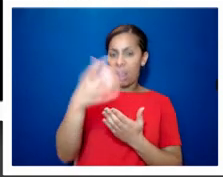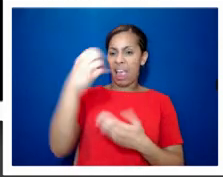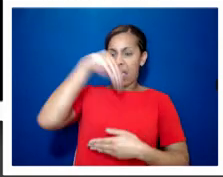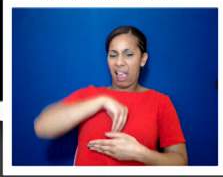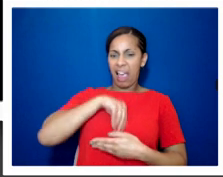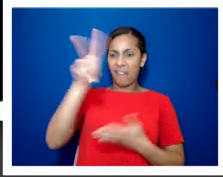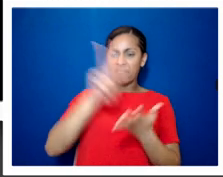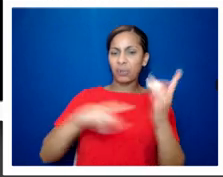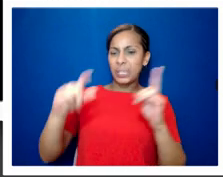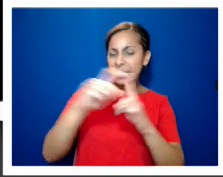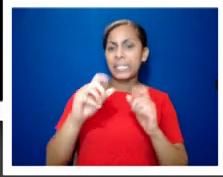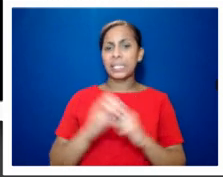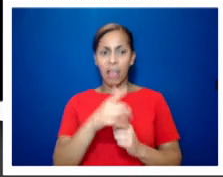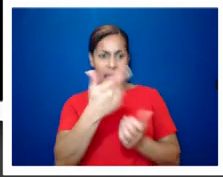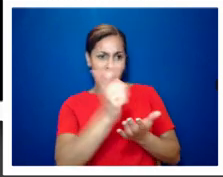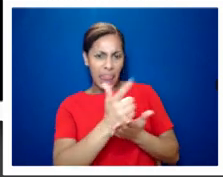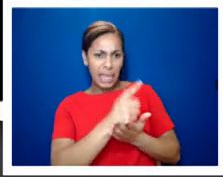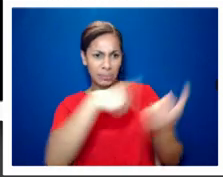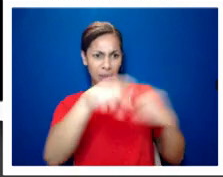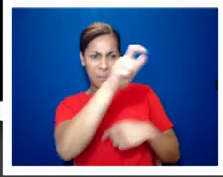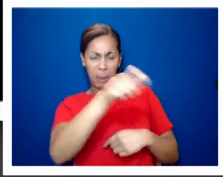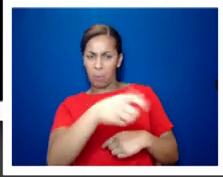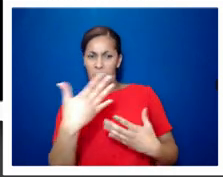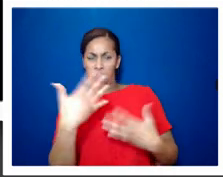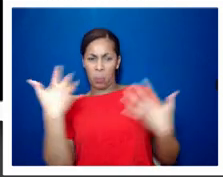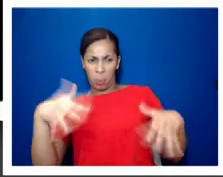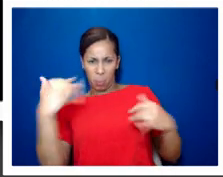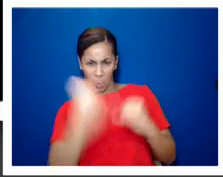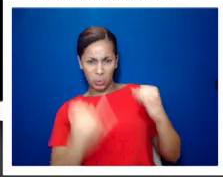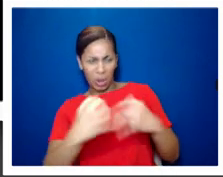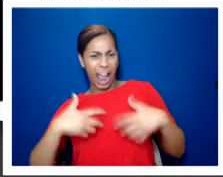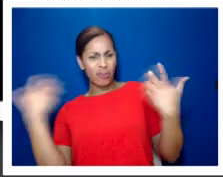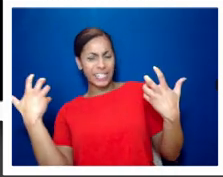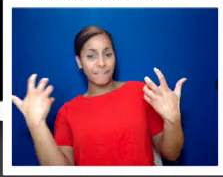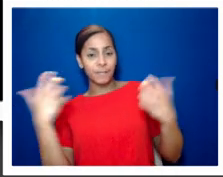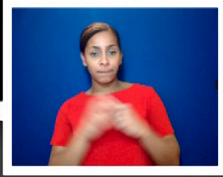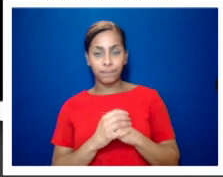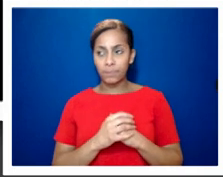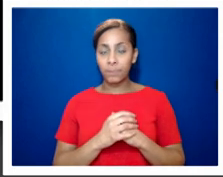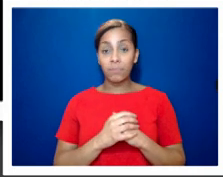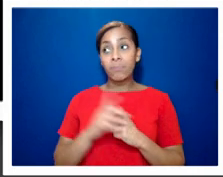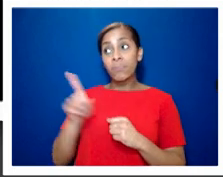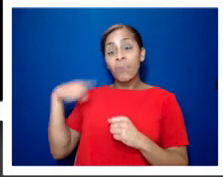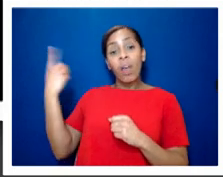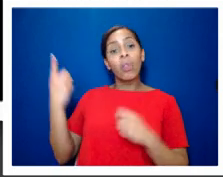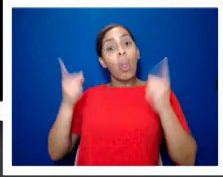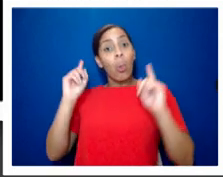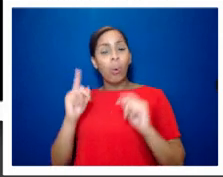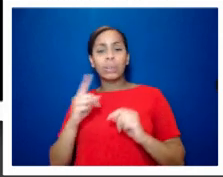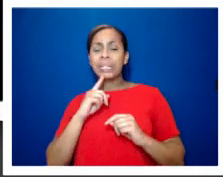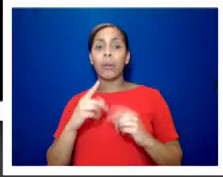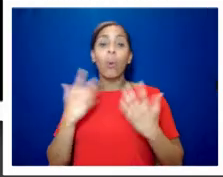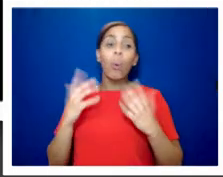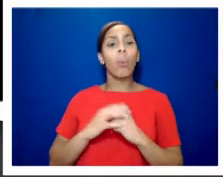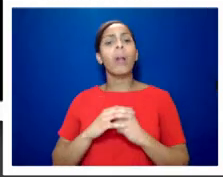camp is becoming increasingly aggressive lord swindfin was slightly nicer and he claimed that schools were promoting